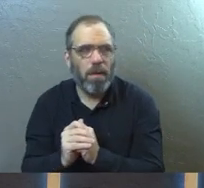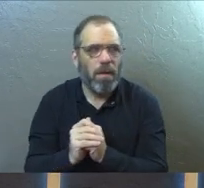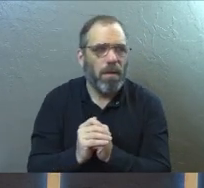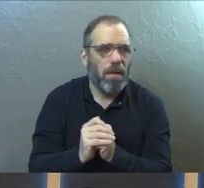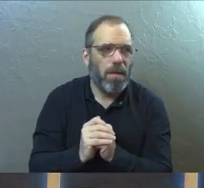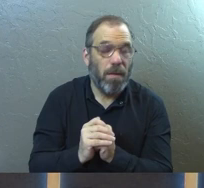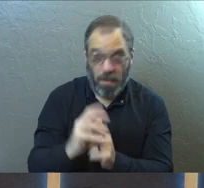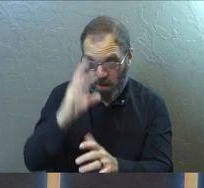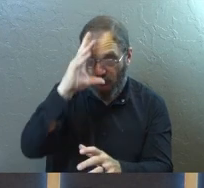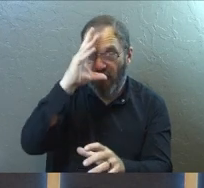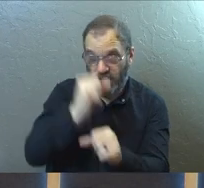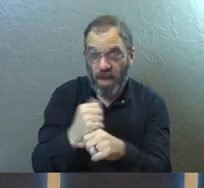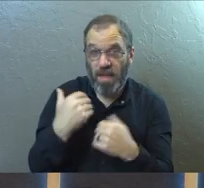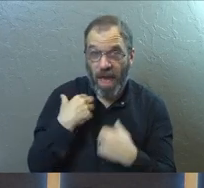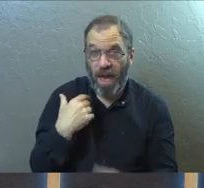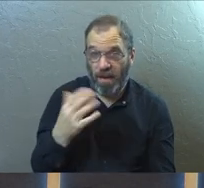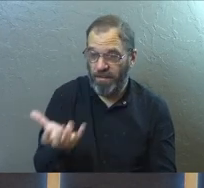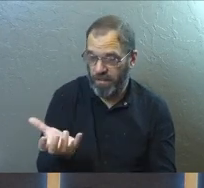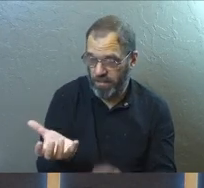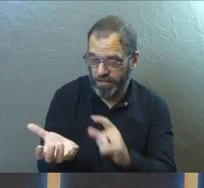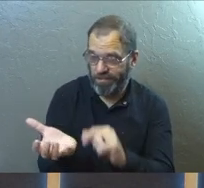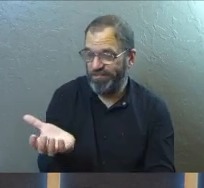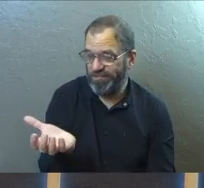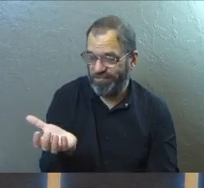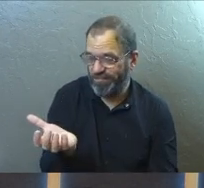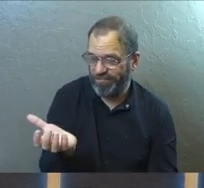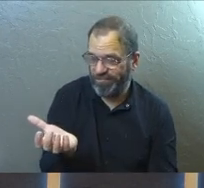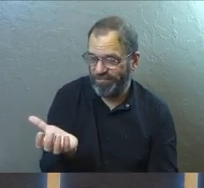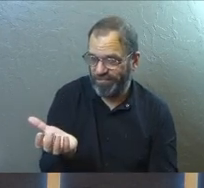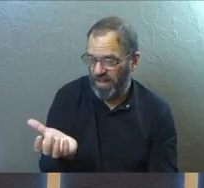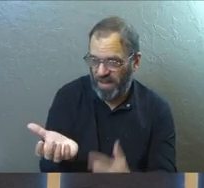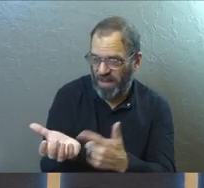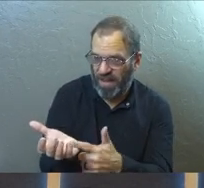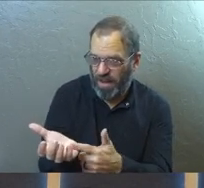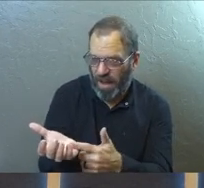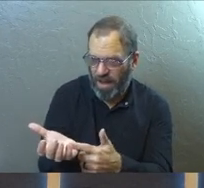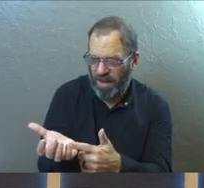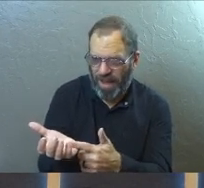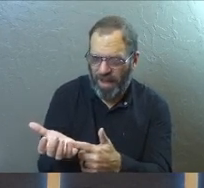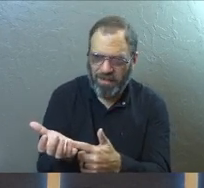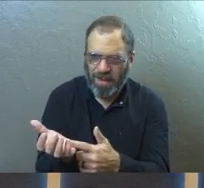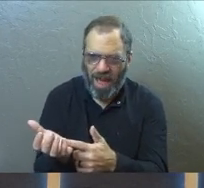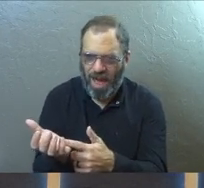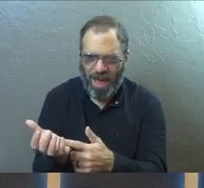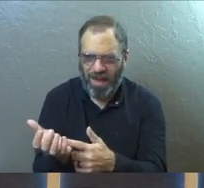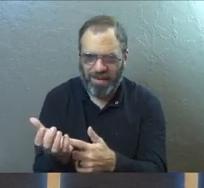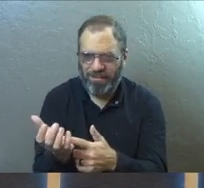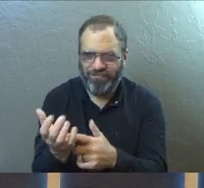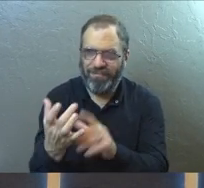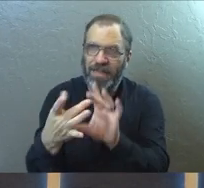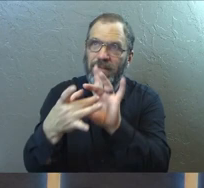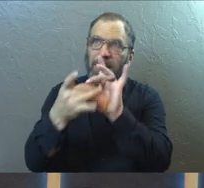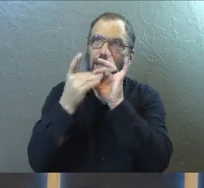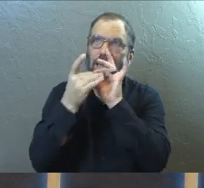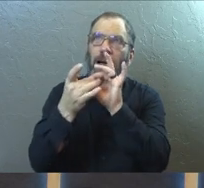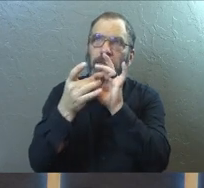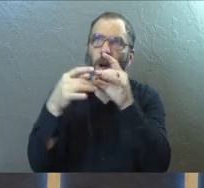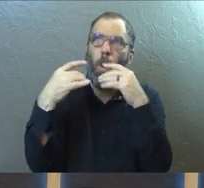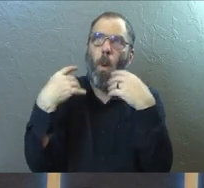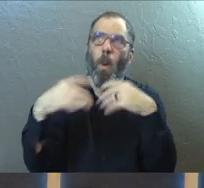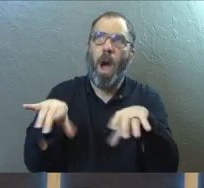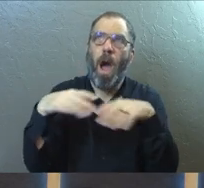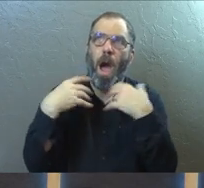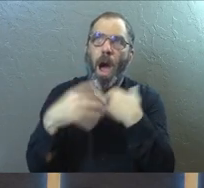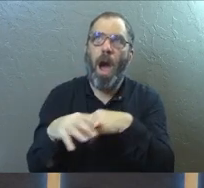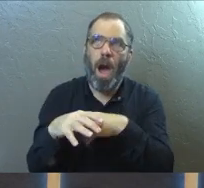When you have faith, it's not something that opens some kind of a magical channel between you and God because